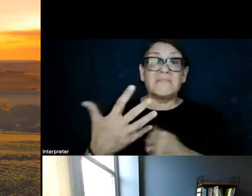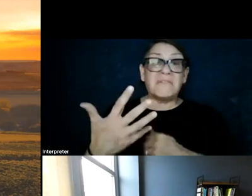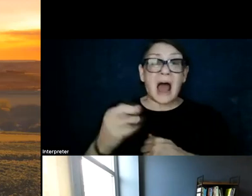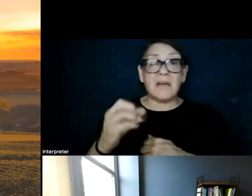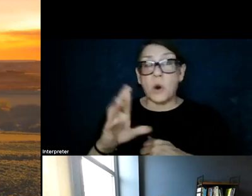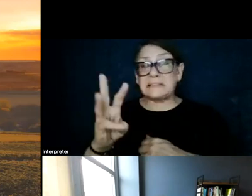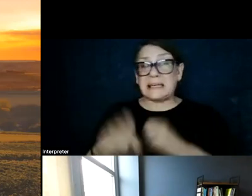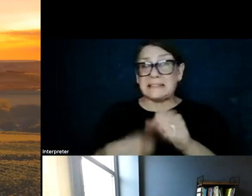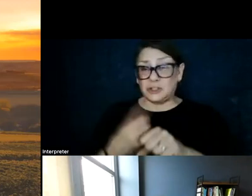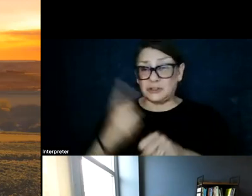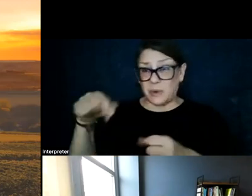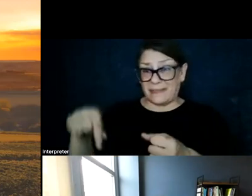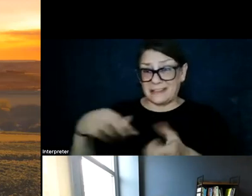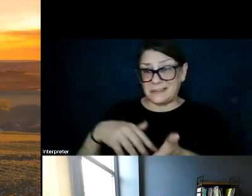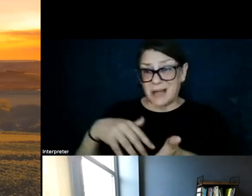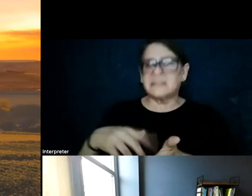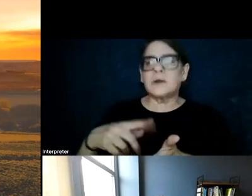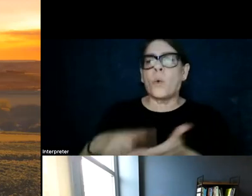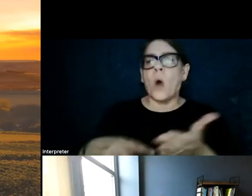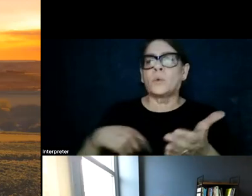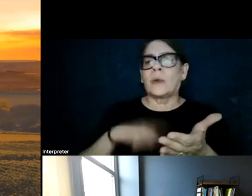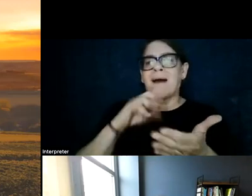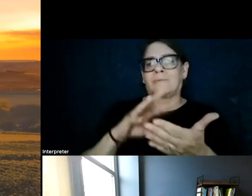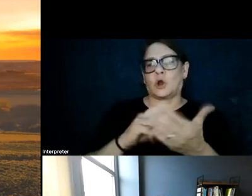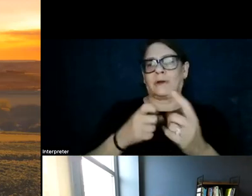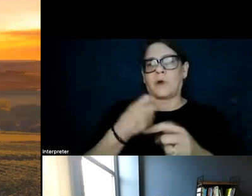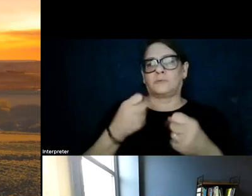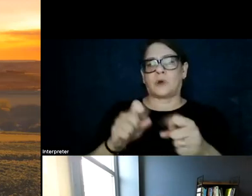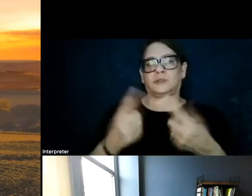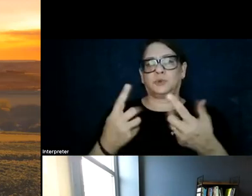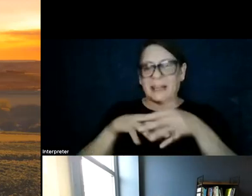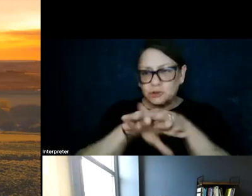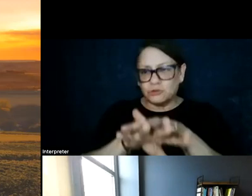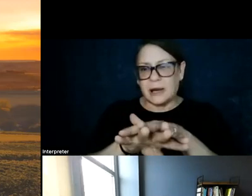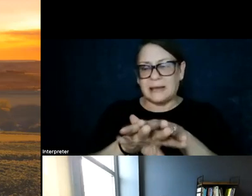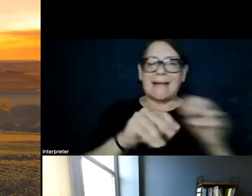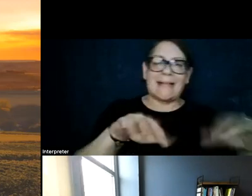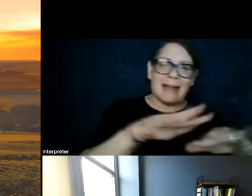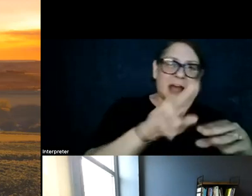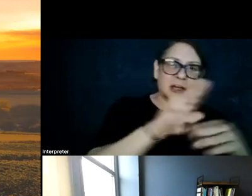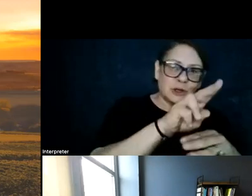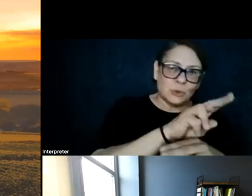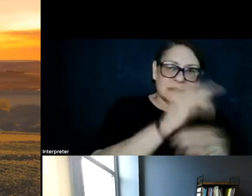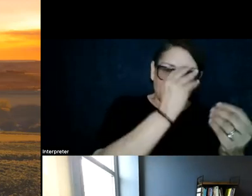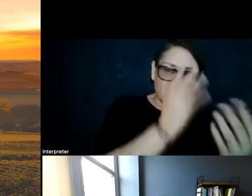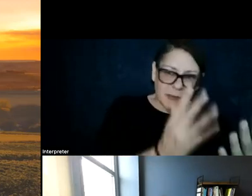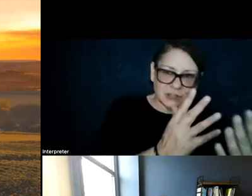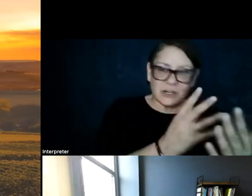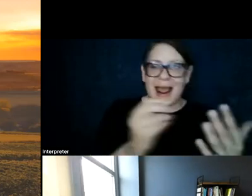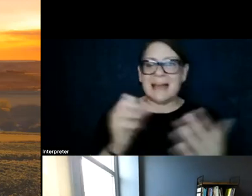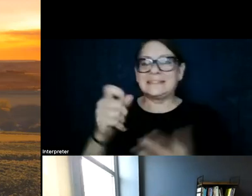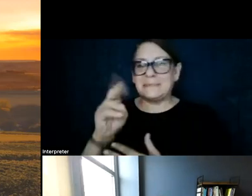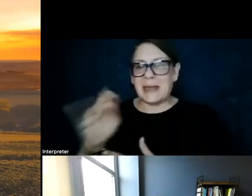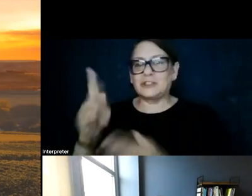of doing this, what have we learned from trying to integrate land use information and spatial